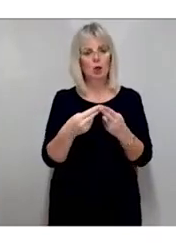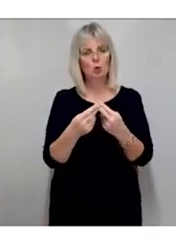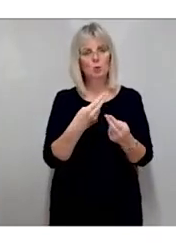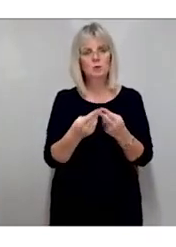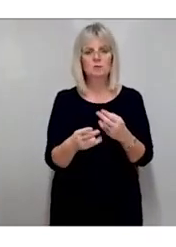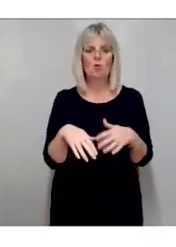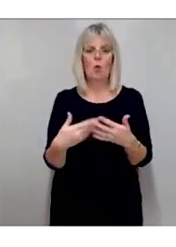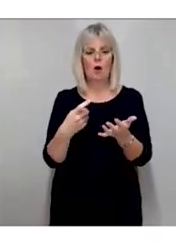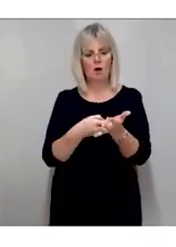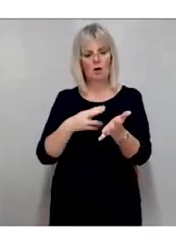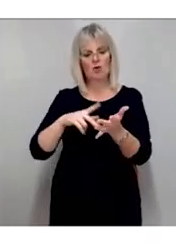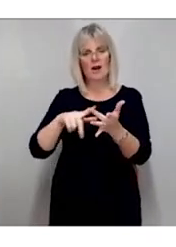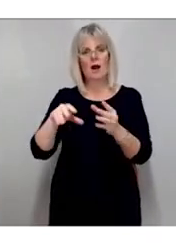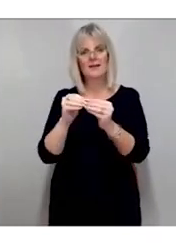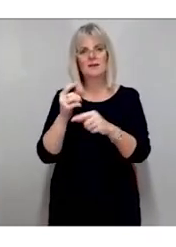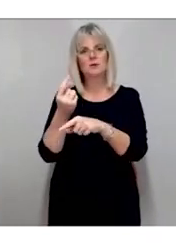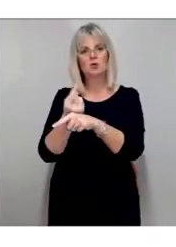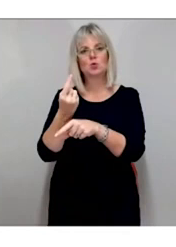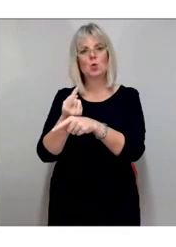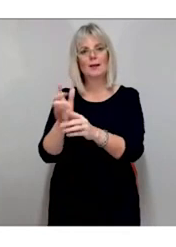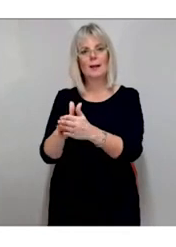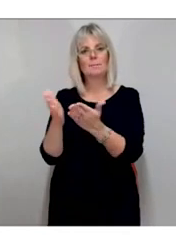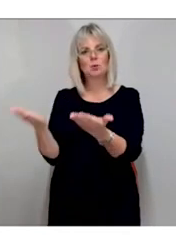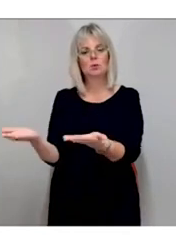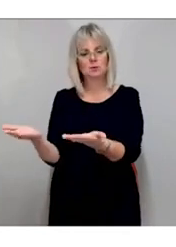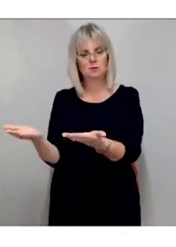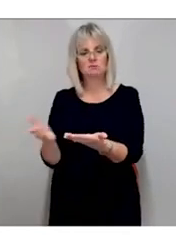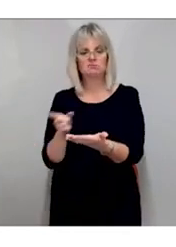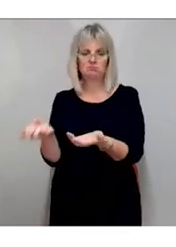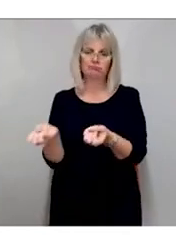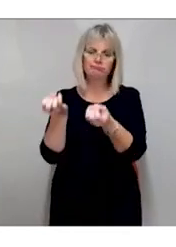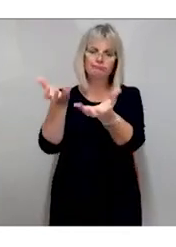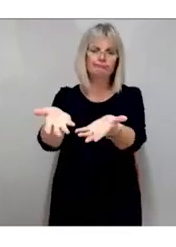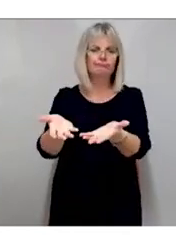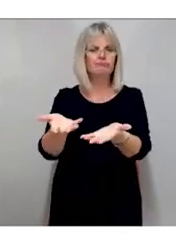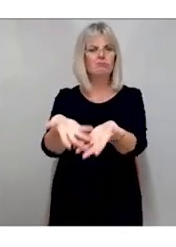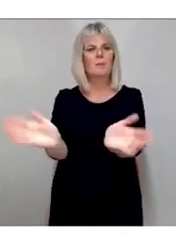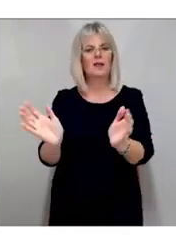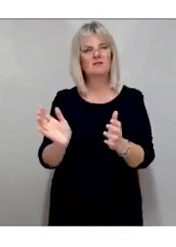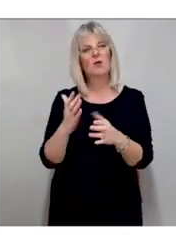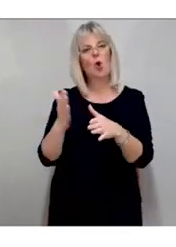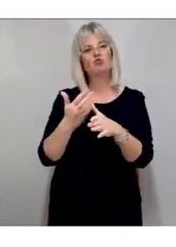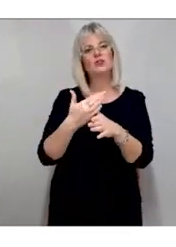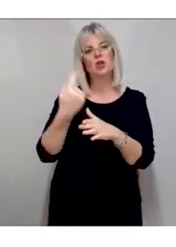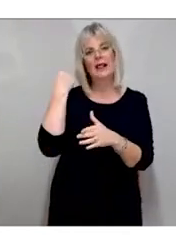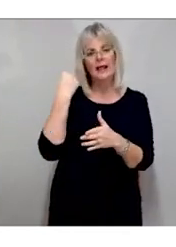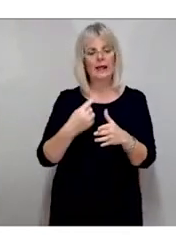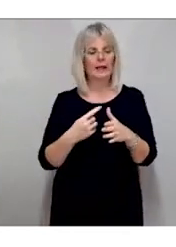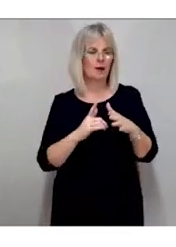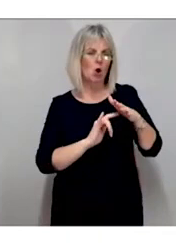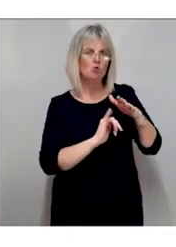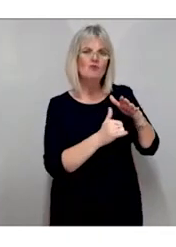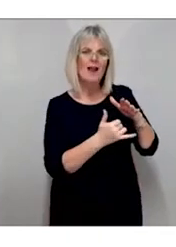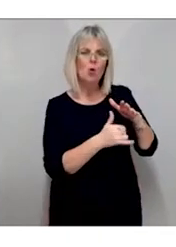many years provided services to the general public, originally as tapes and records, but latterly as CDs and digital audio.